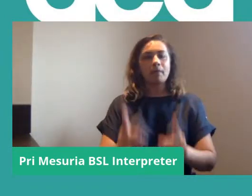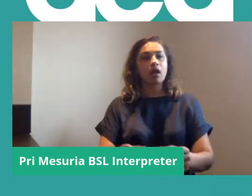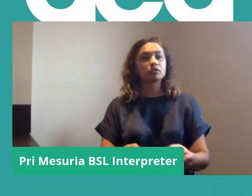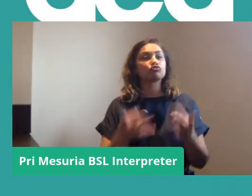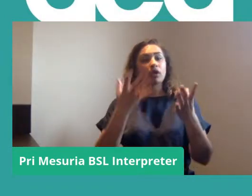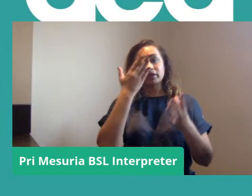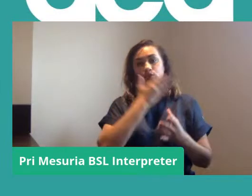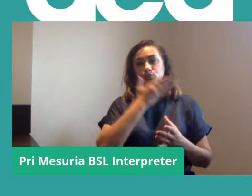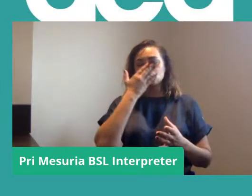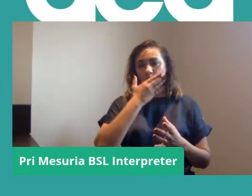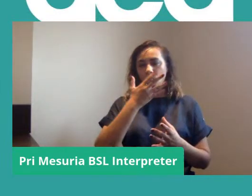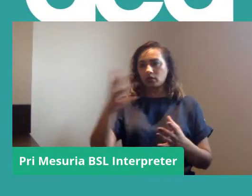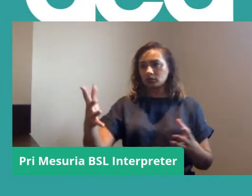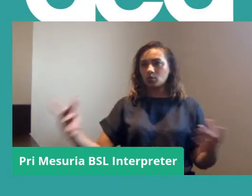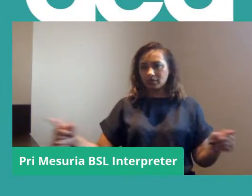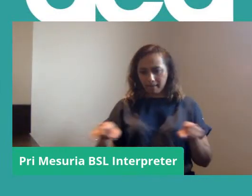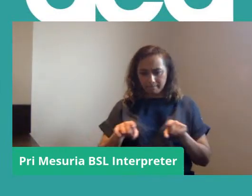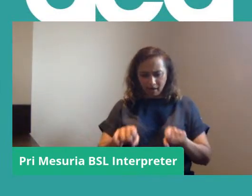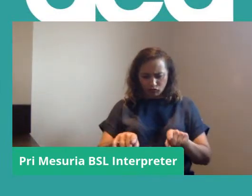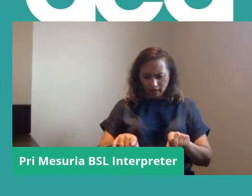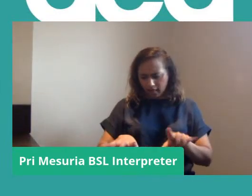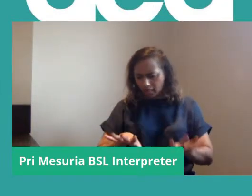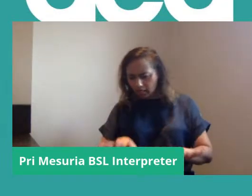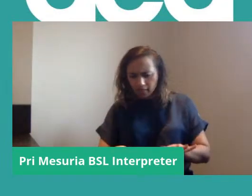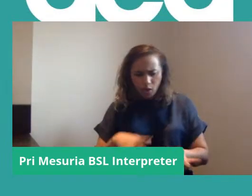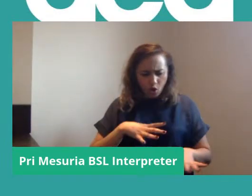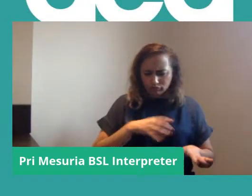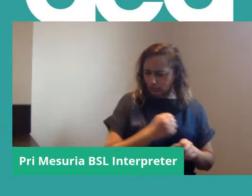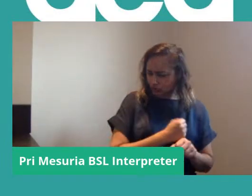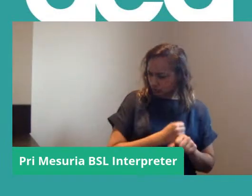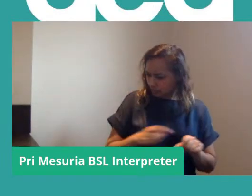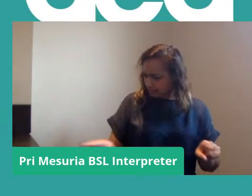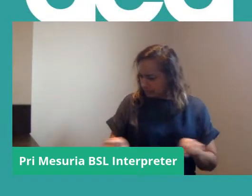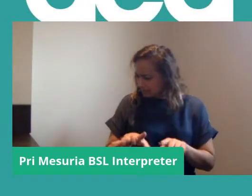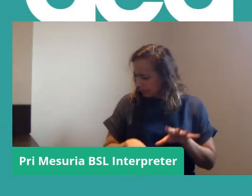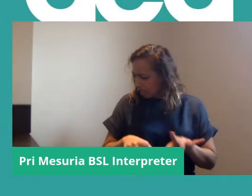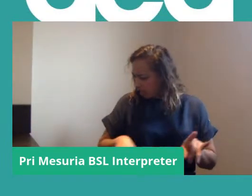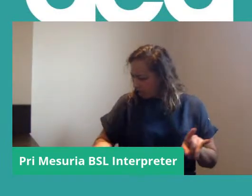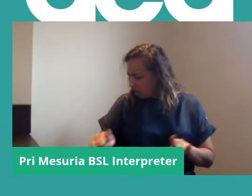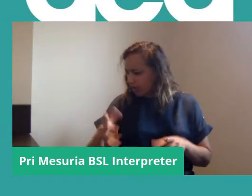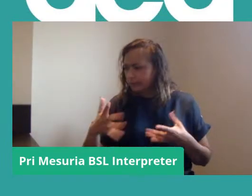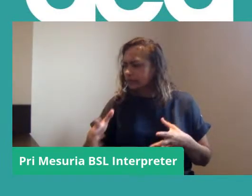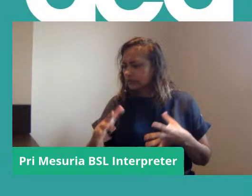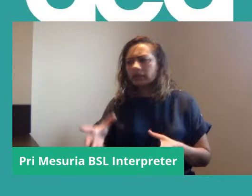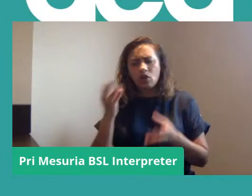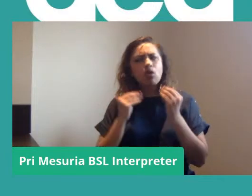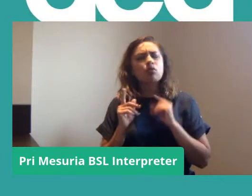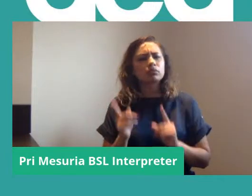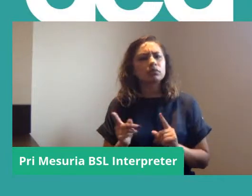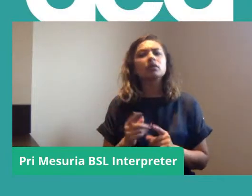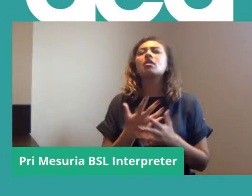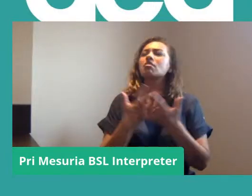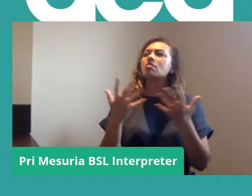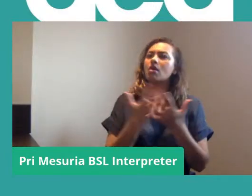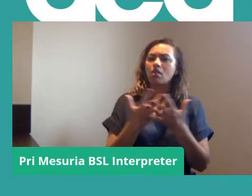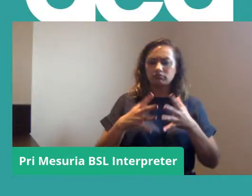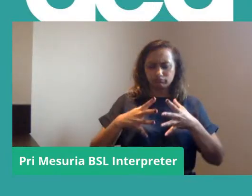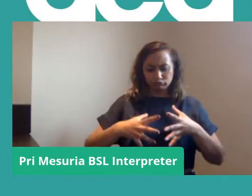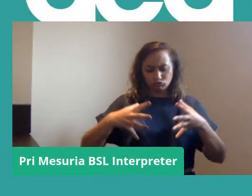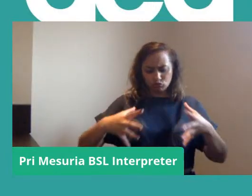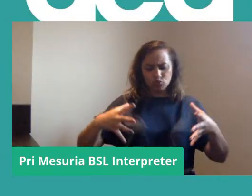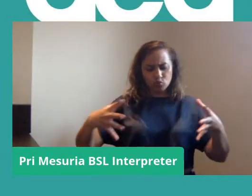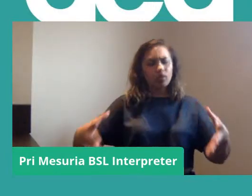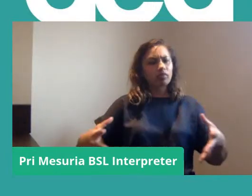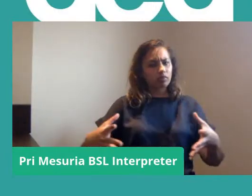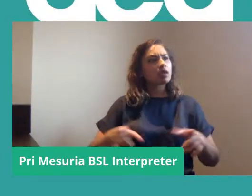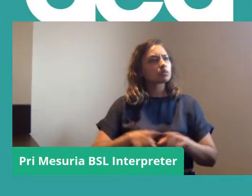was able to see some parallels with what I was already doing, but also a huge amount of growth from that.